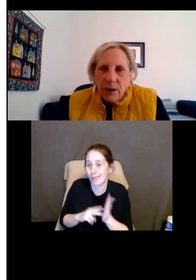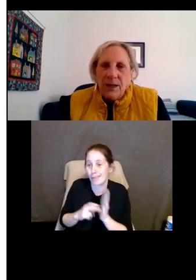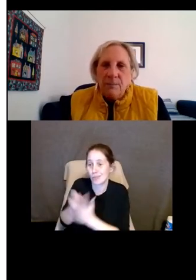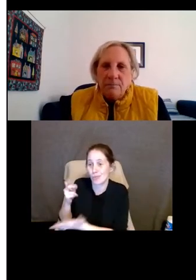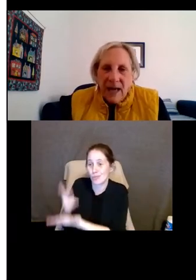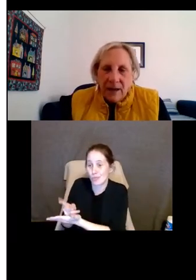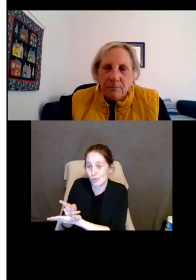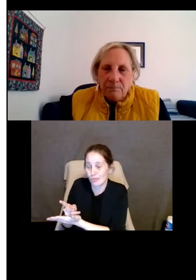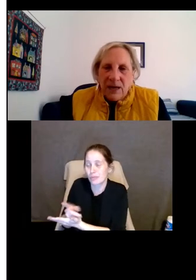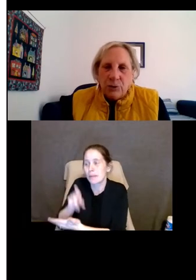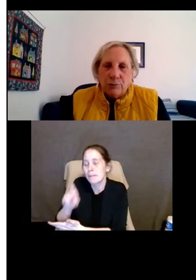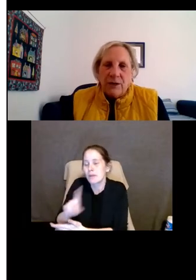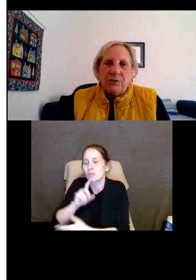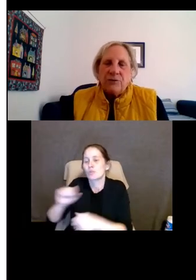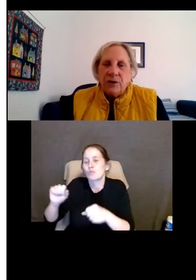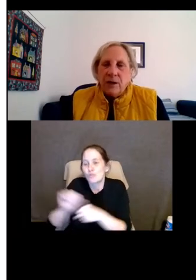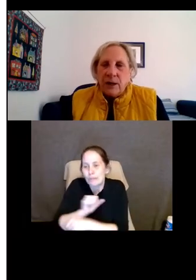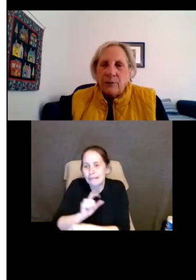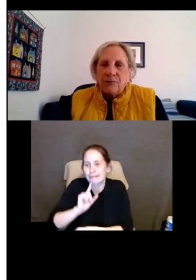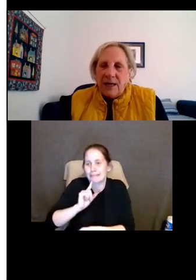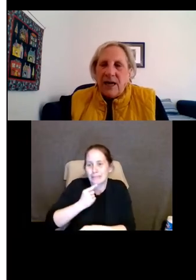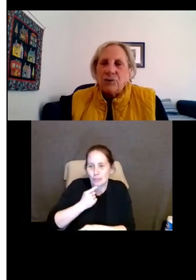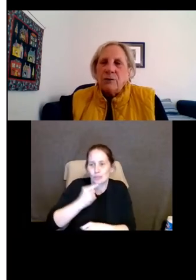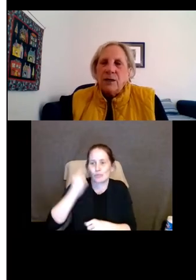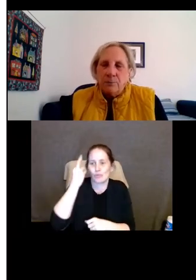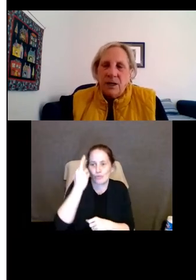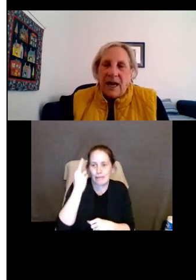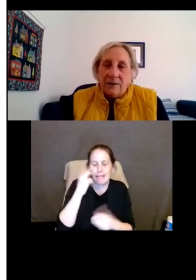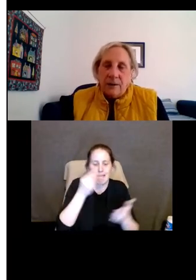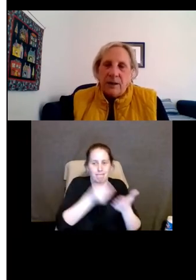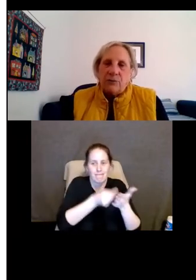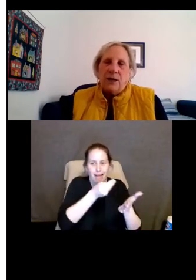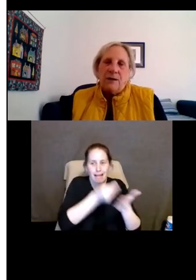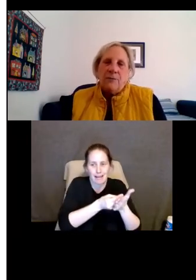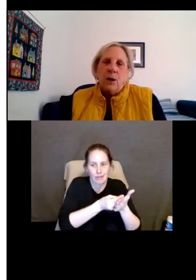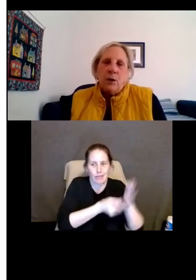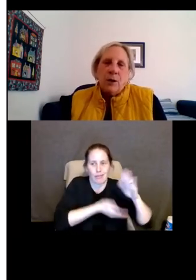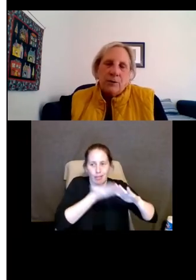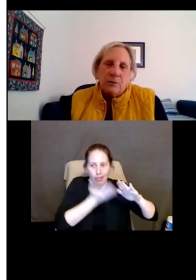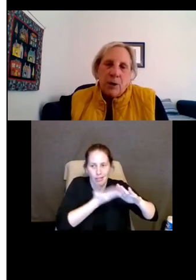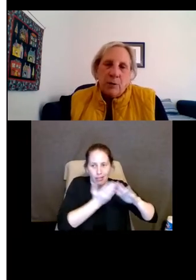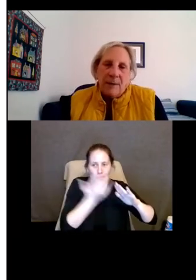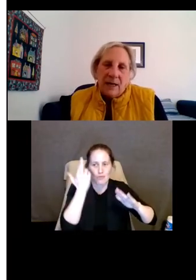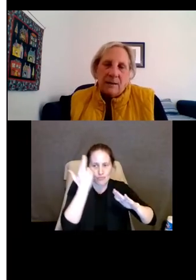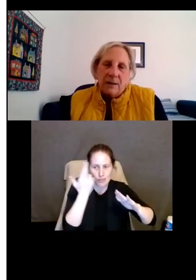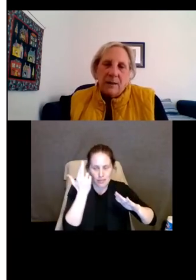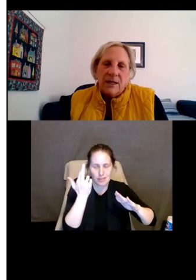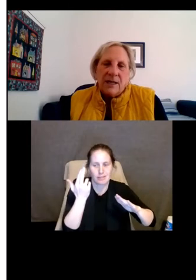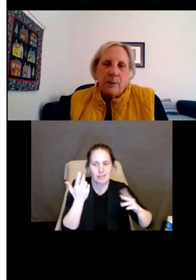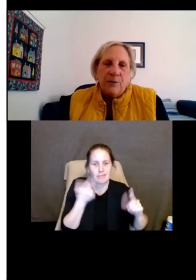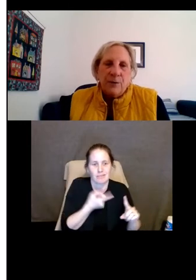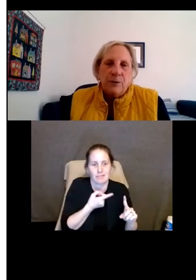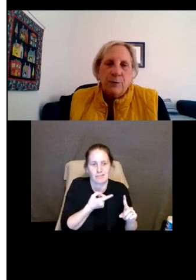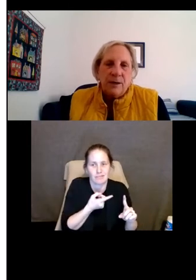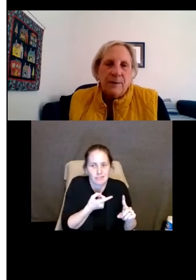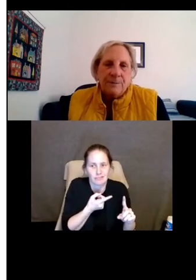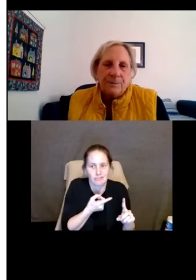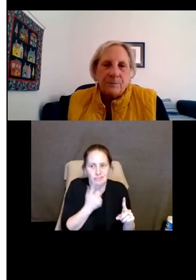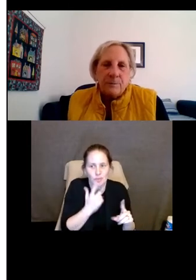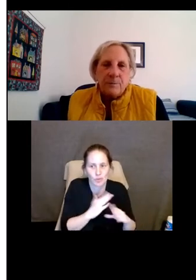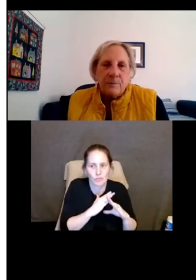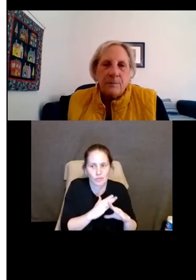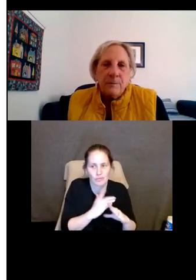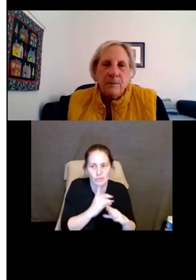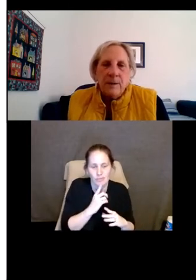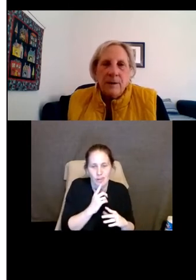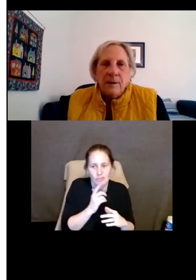there are really major reasons that are financial and administrative or programmatic to keep you from doing it.